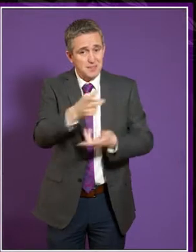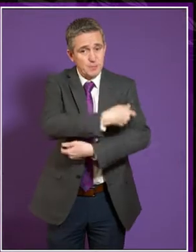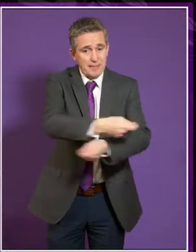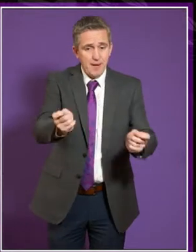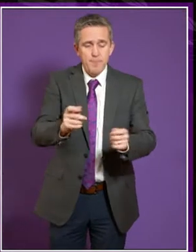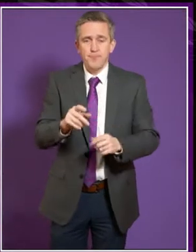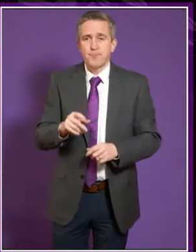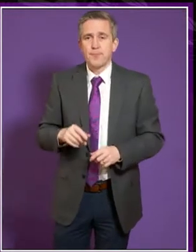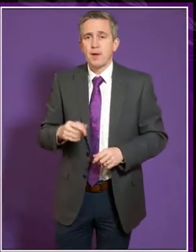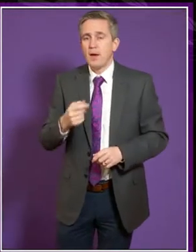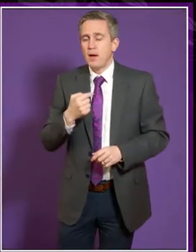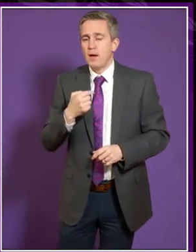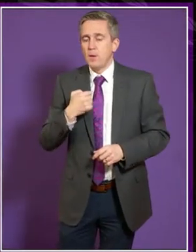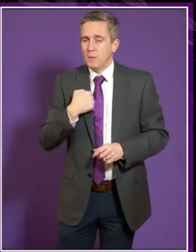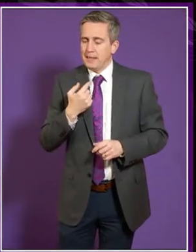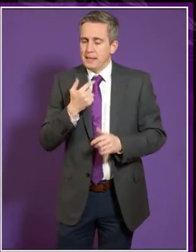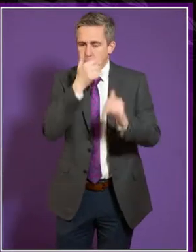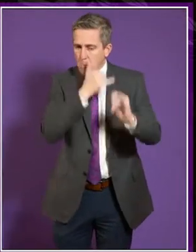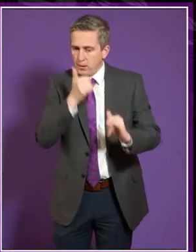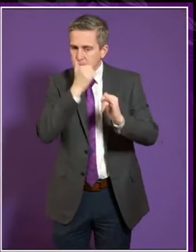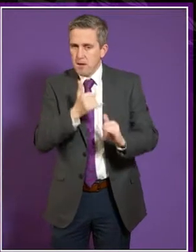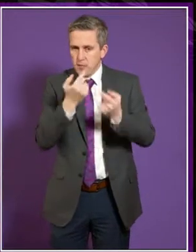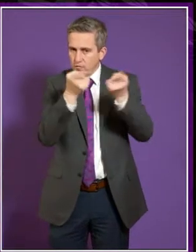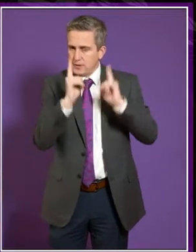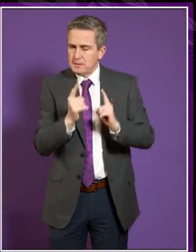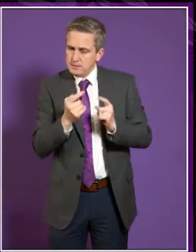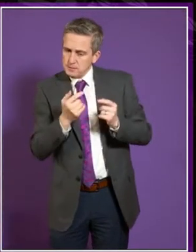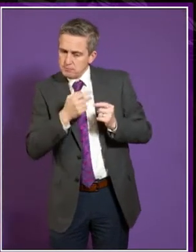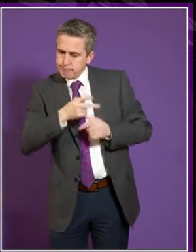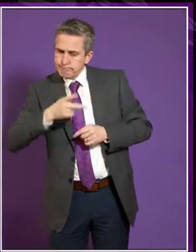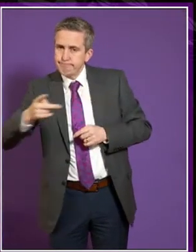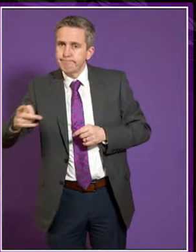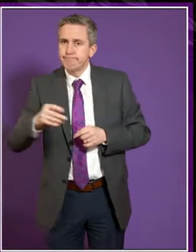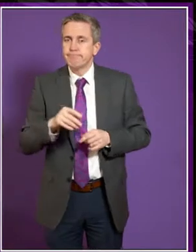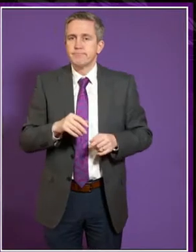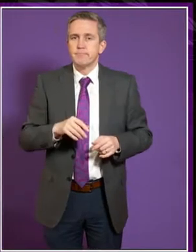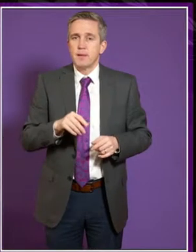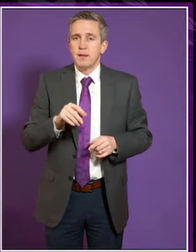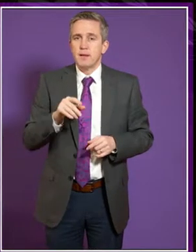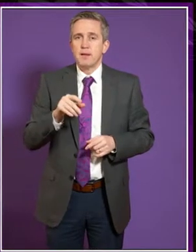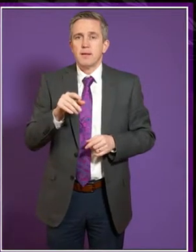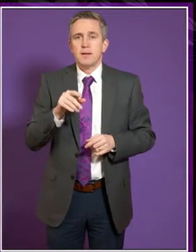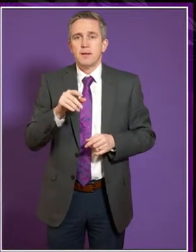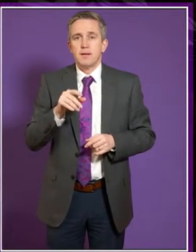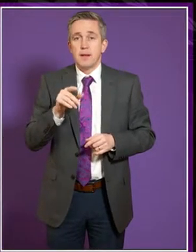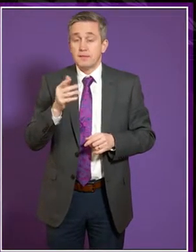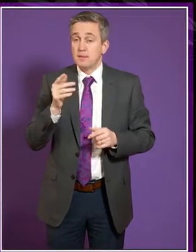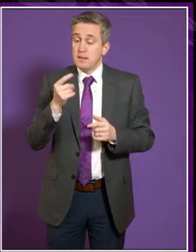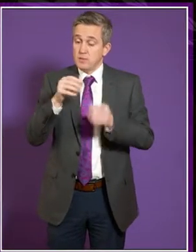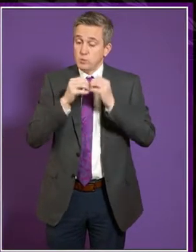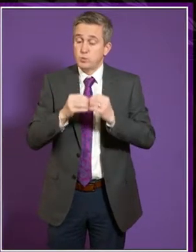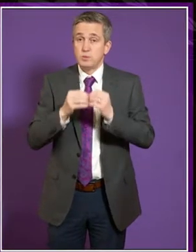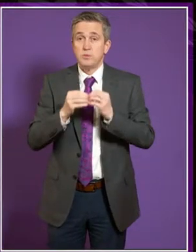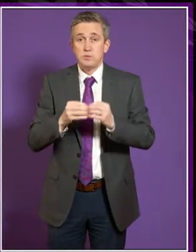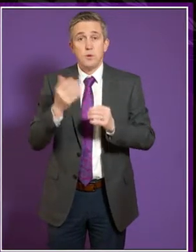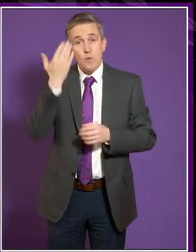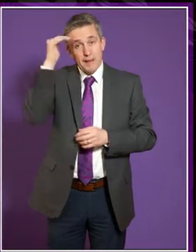we monitor it very closely. And we are, as you say, very aware that that group has the lowest outcomes and that's